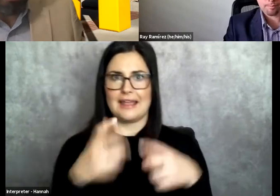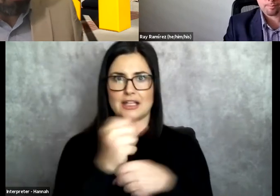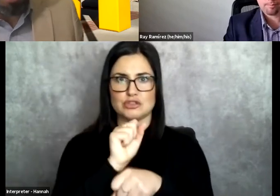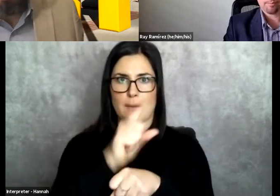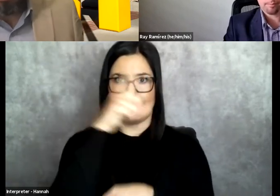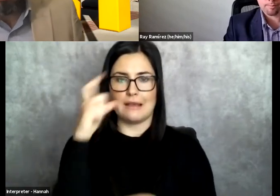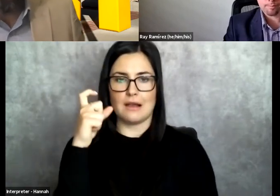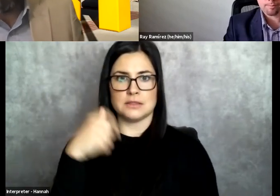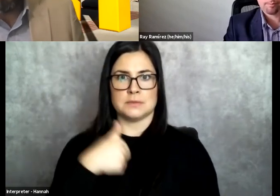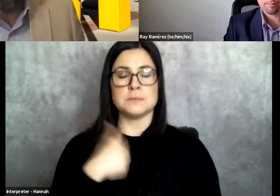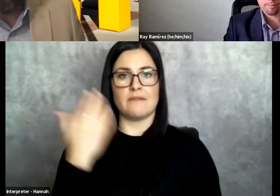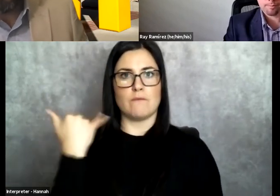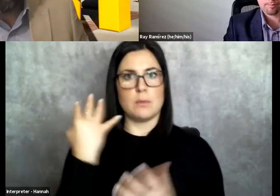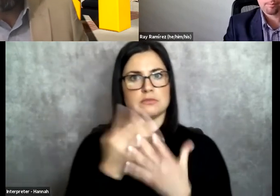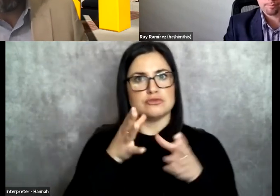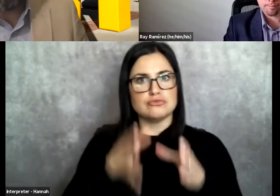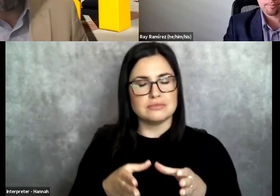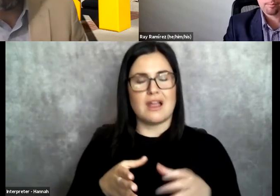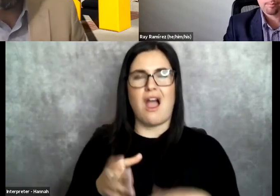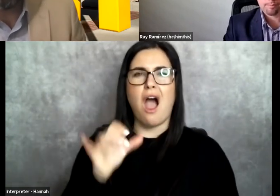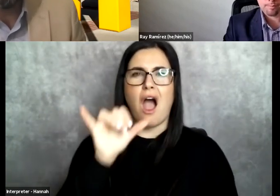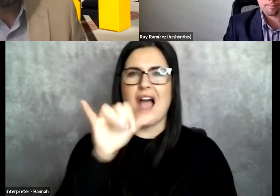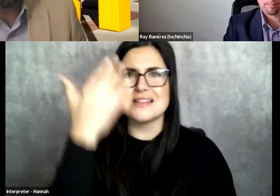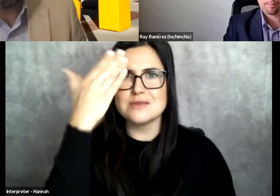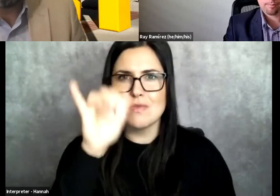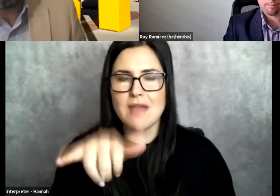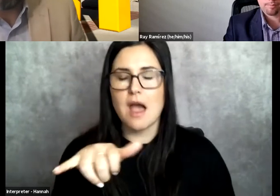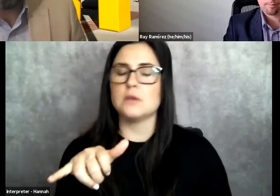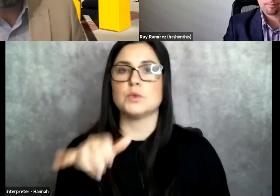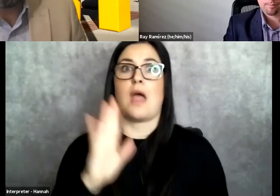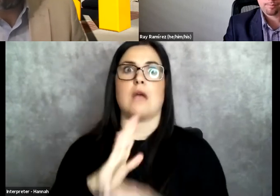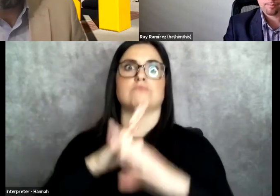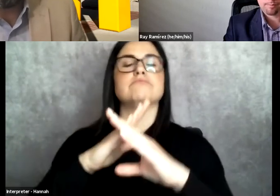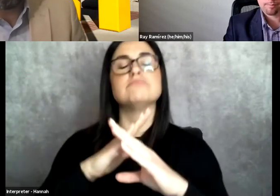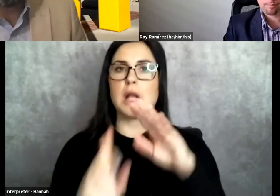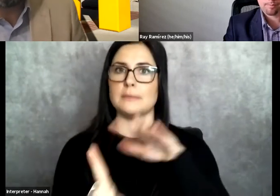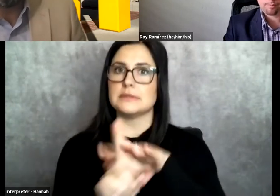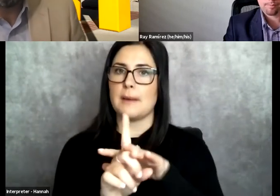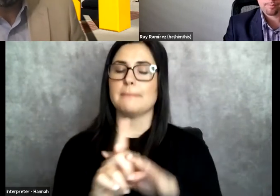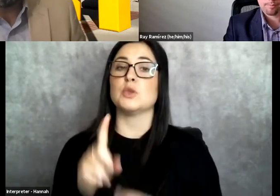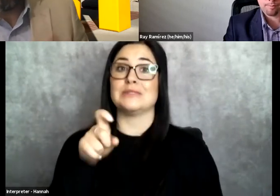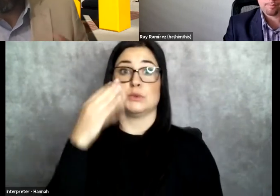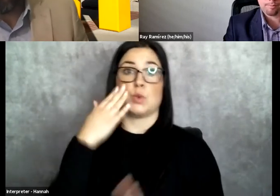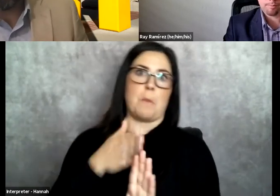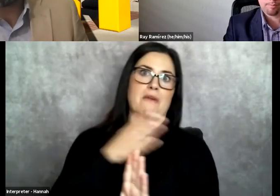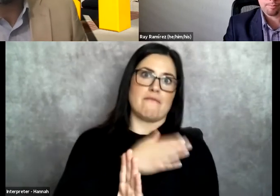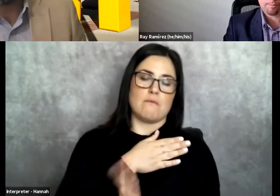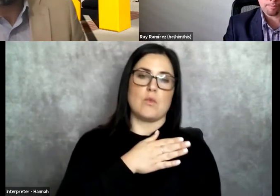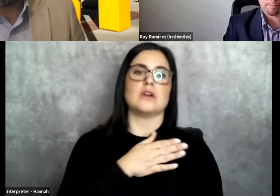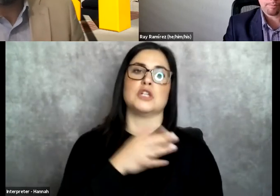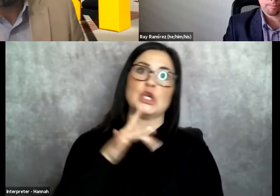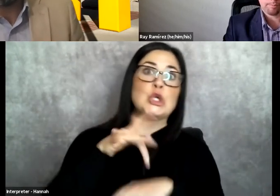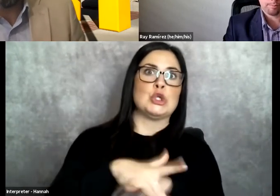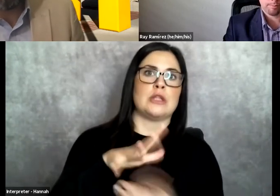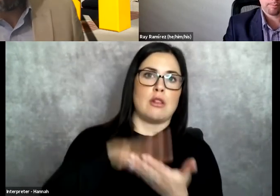you know, the particular conviction history barriers that exist. So I think having that type of information early on to